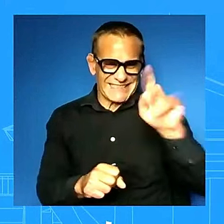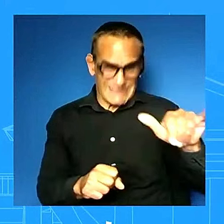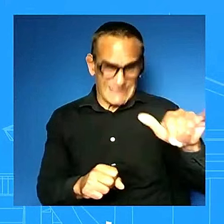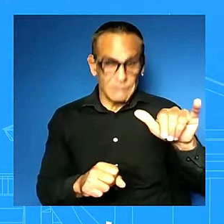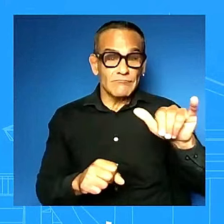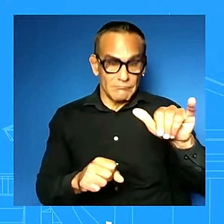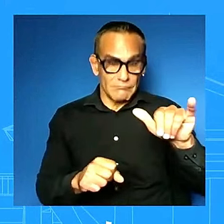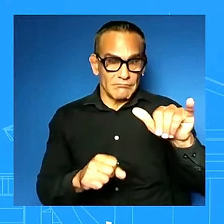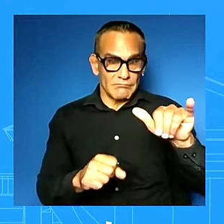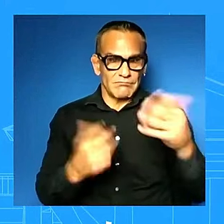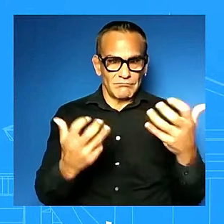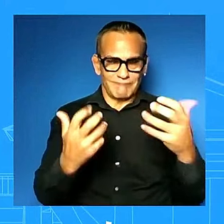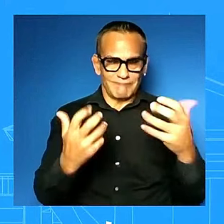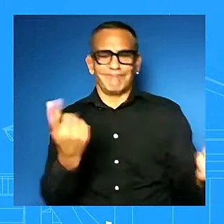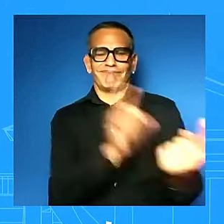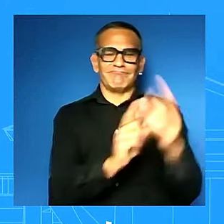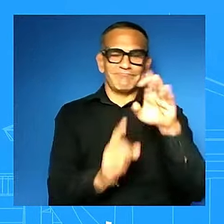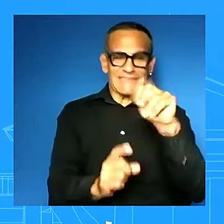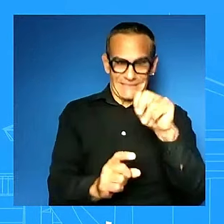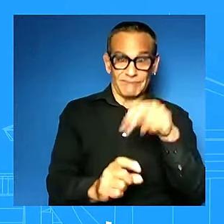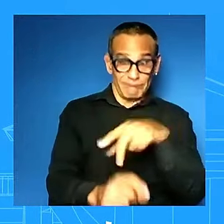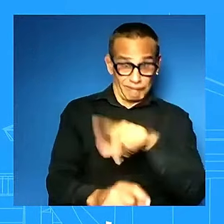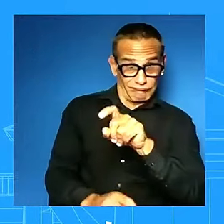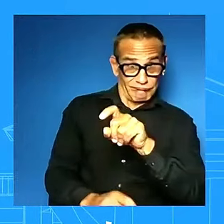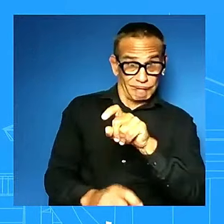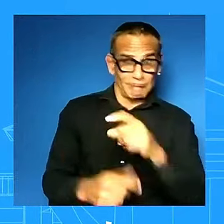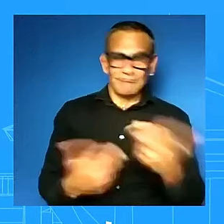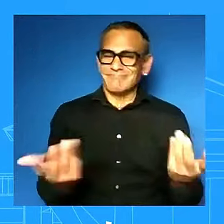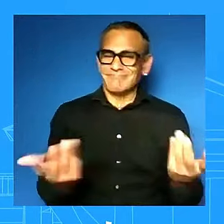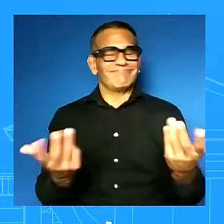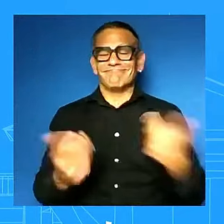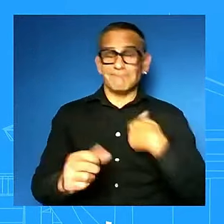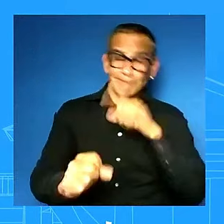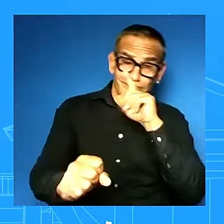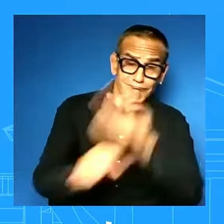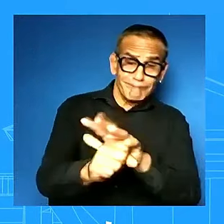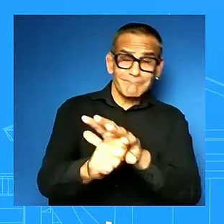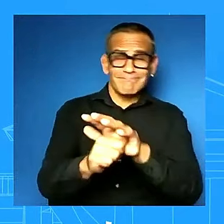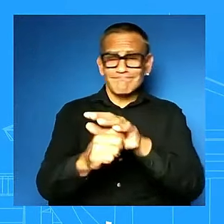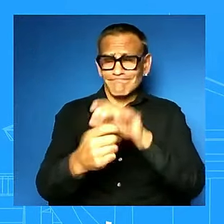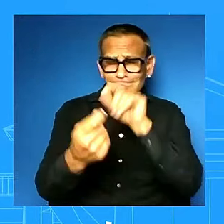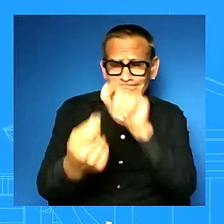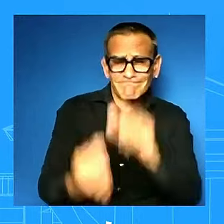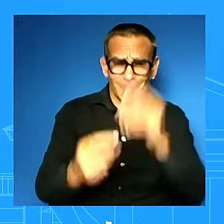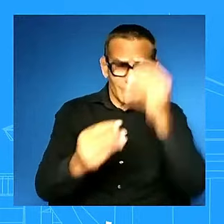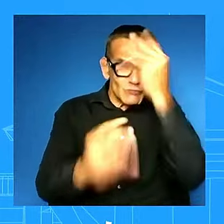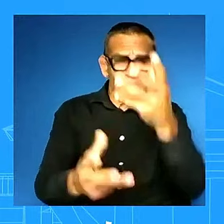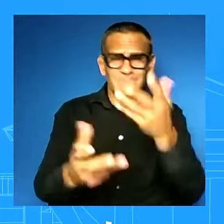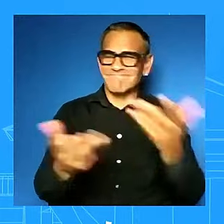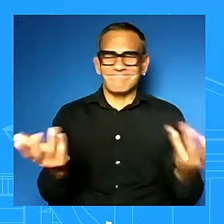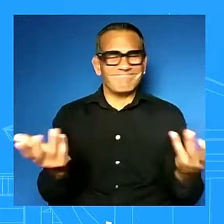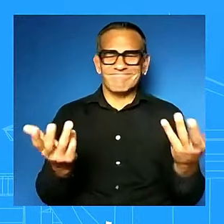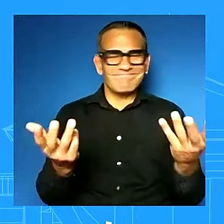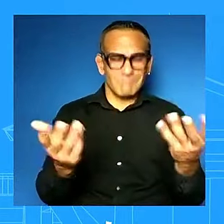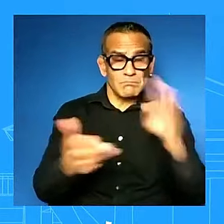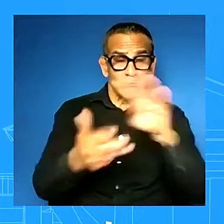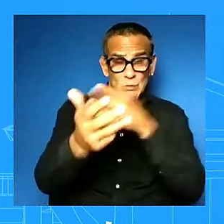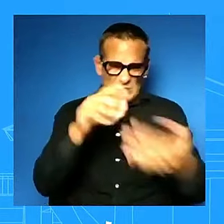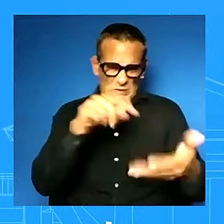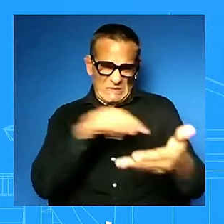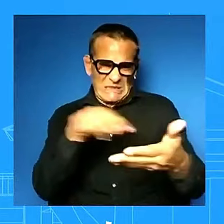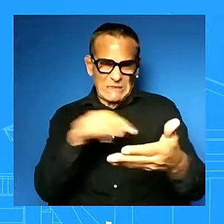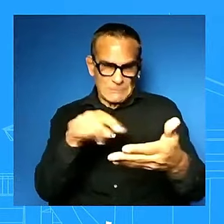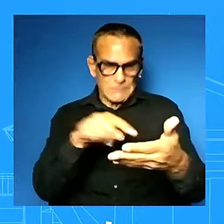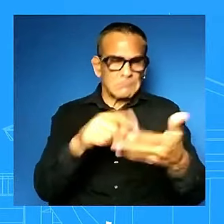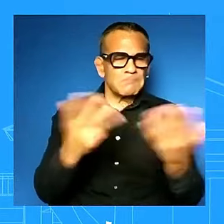uh any any details or specifics of uh of unga week uh as we get closer we'll have more to share one